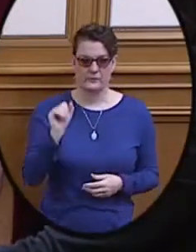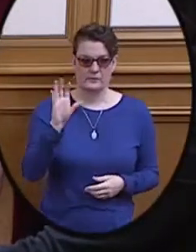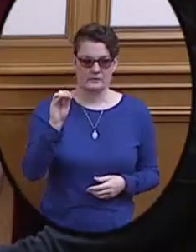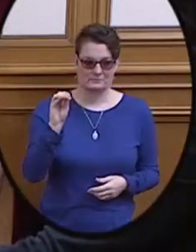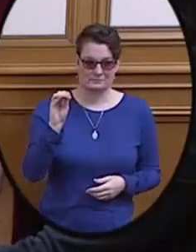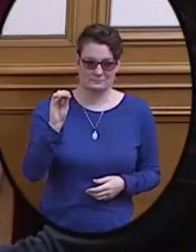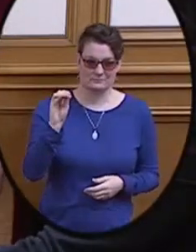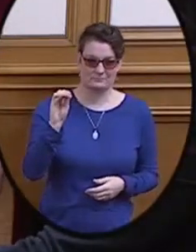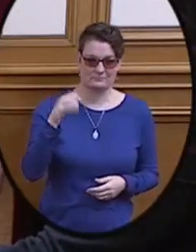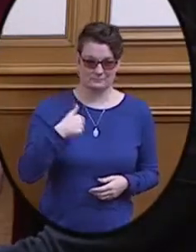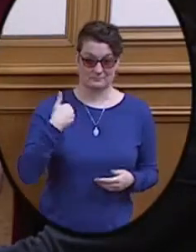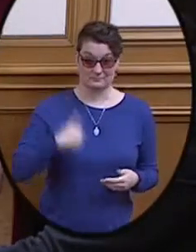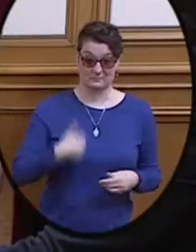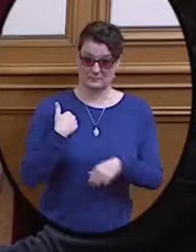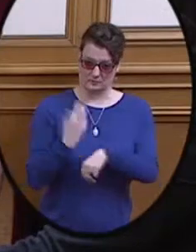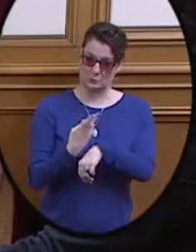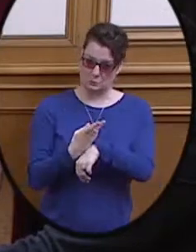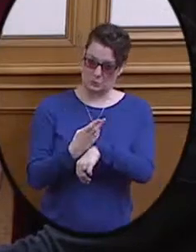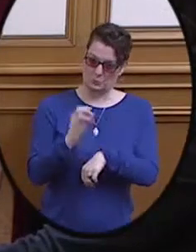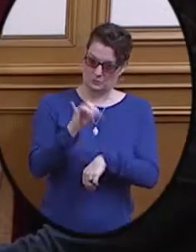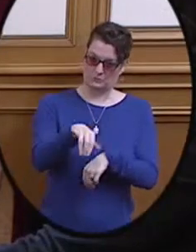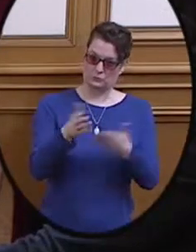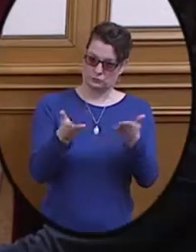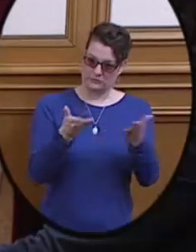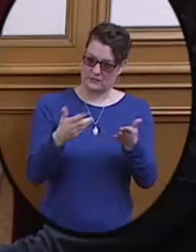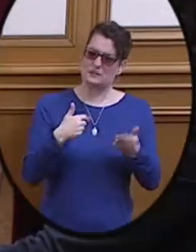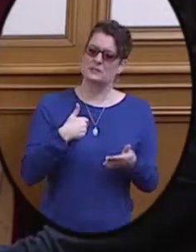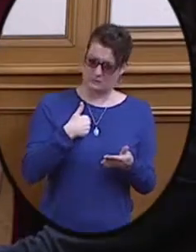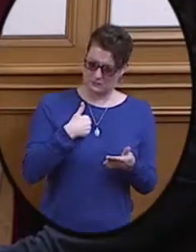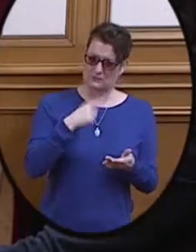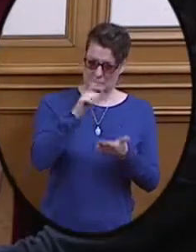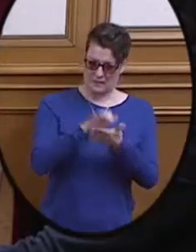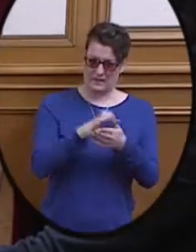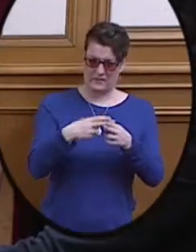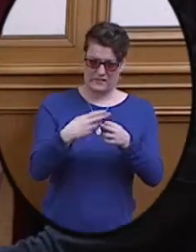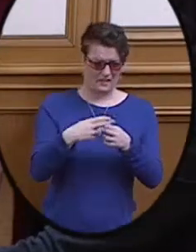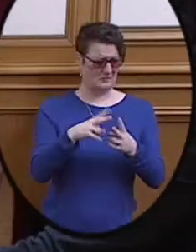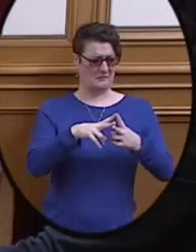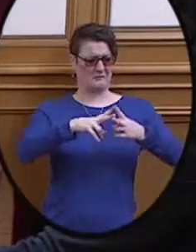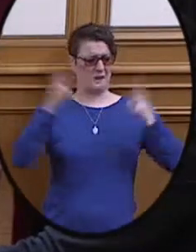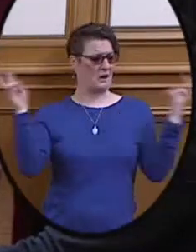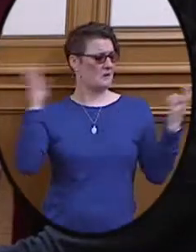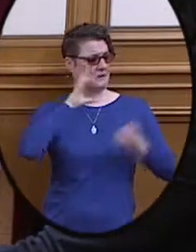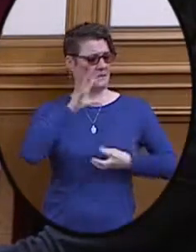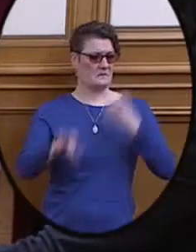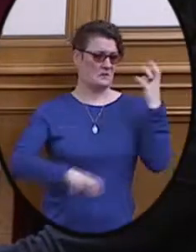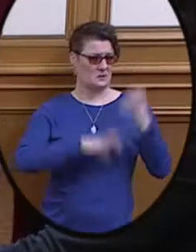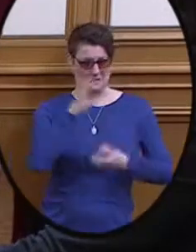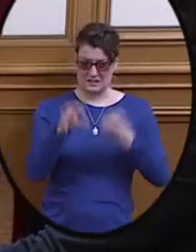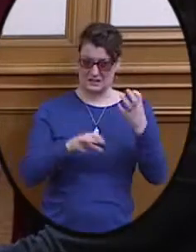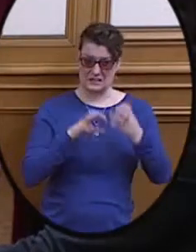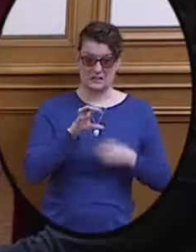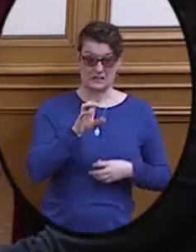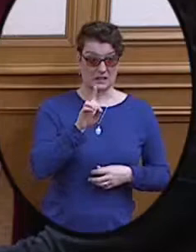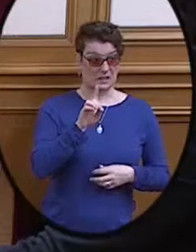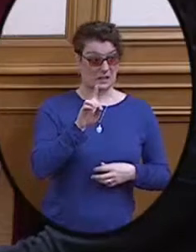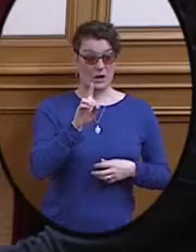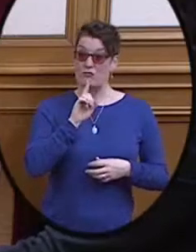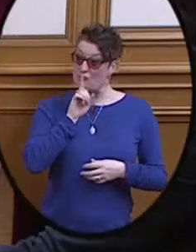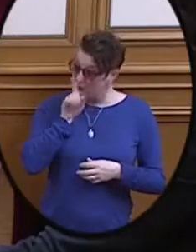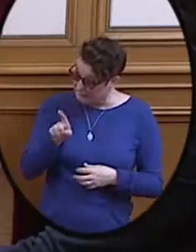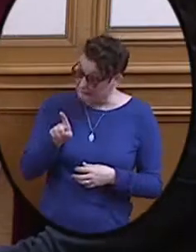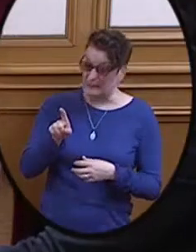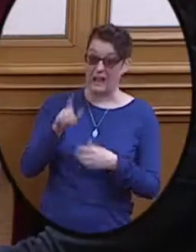So I am somebody who uses the services. I do believe the name is incredibly confusing. It took a disability attorney to even